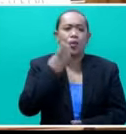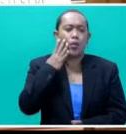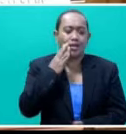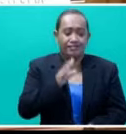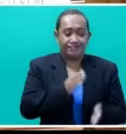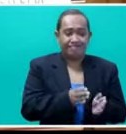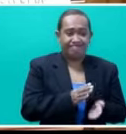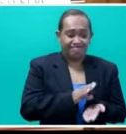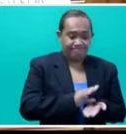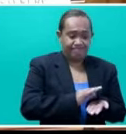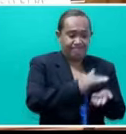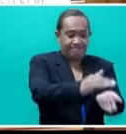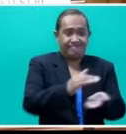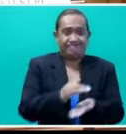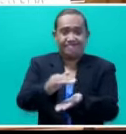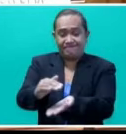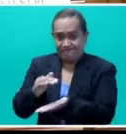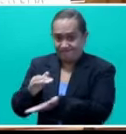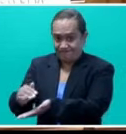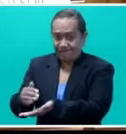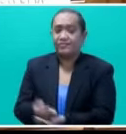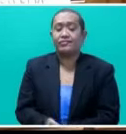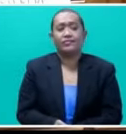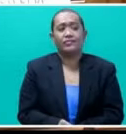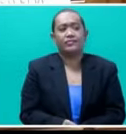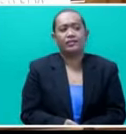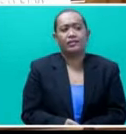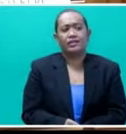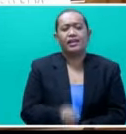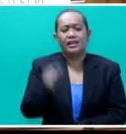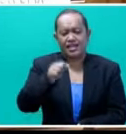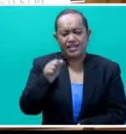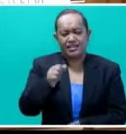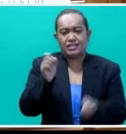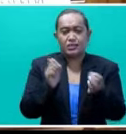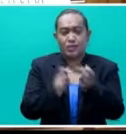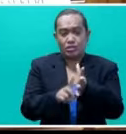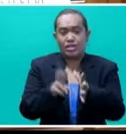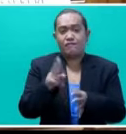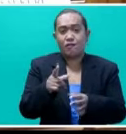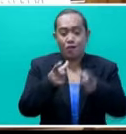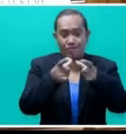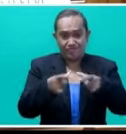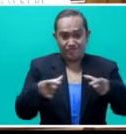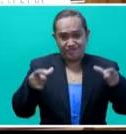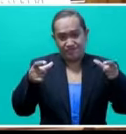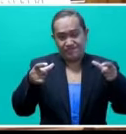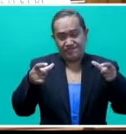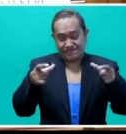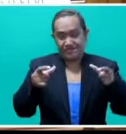sensitiveness of this product, particularly in the distribution in the rural, remote,